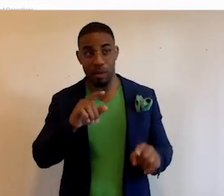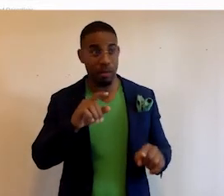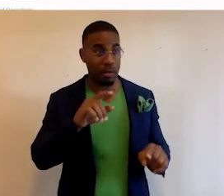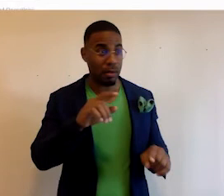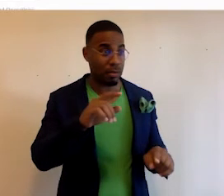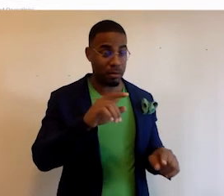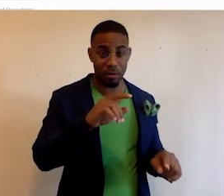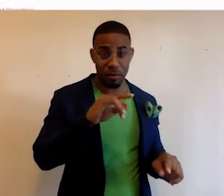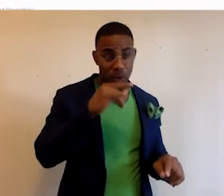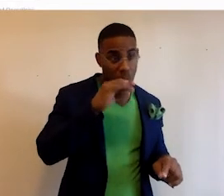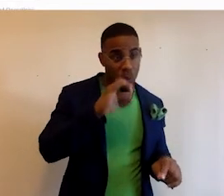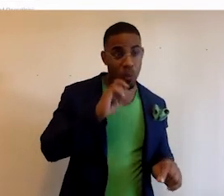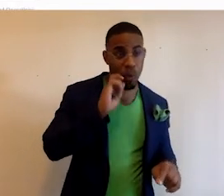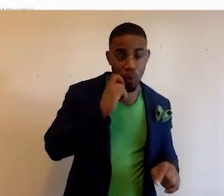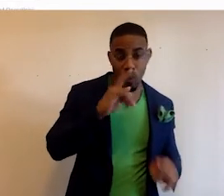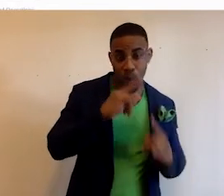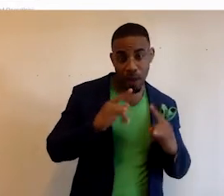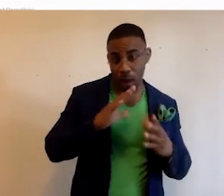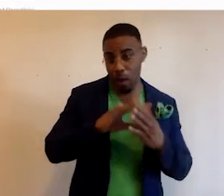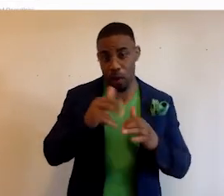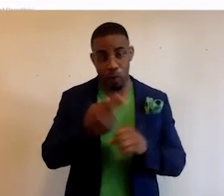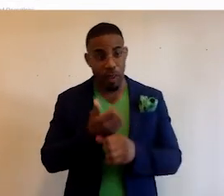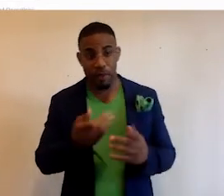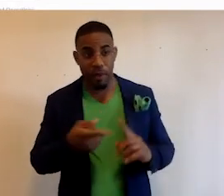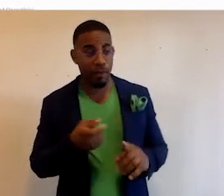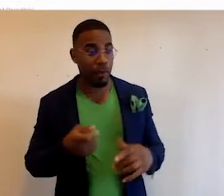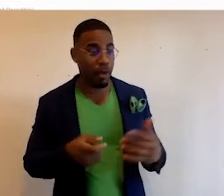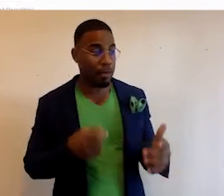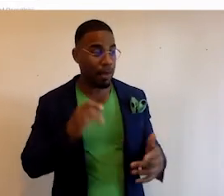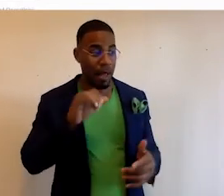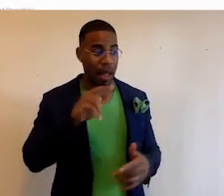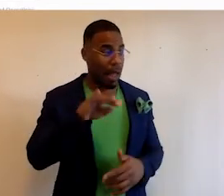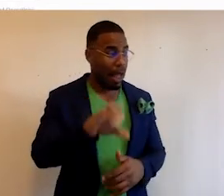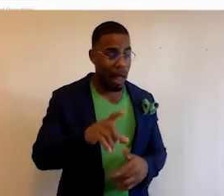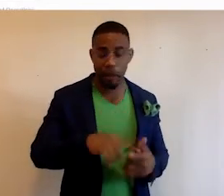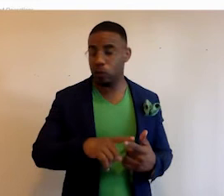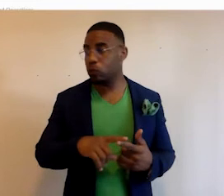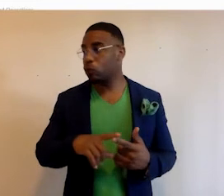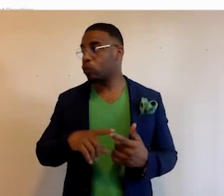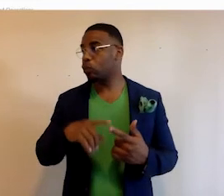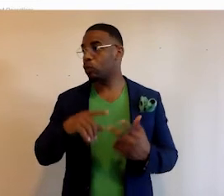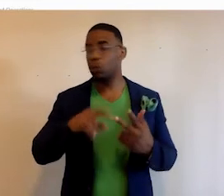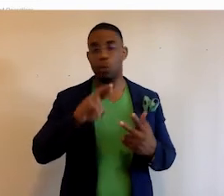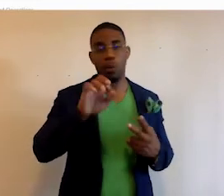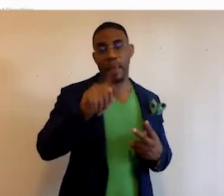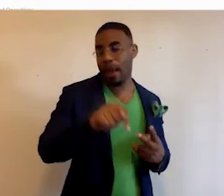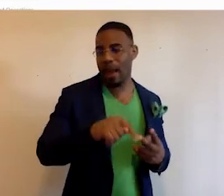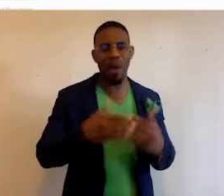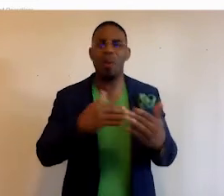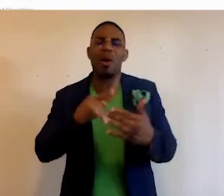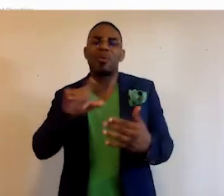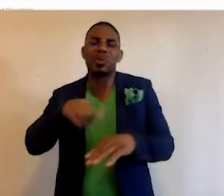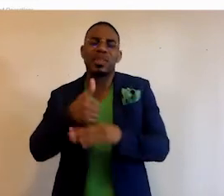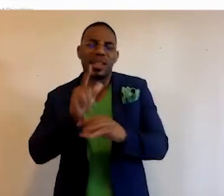and they learned how to use everything from Ionic to React or whatever